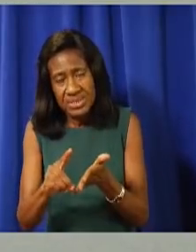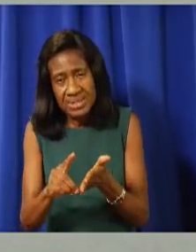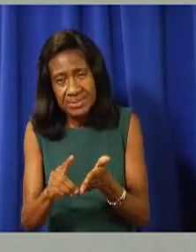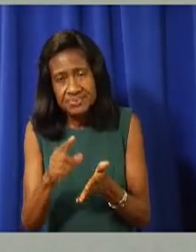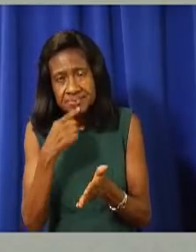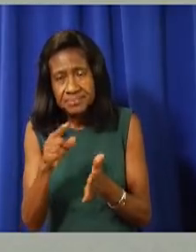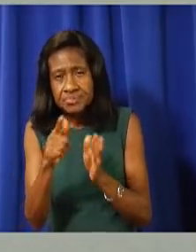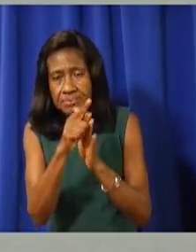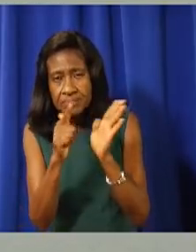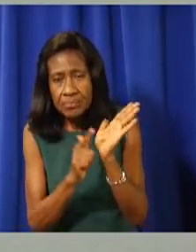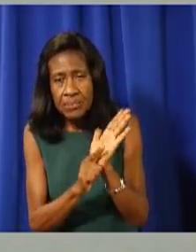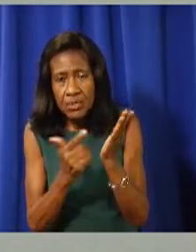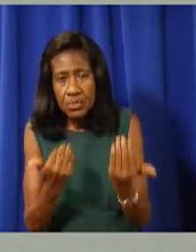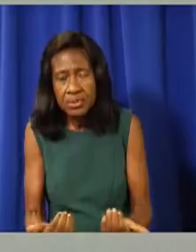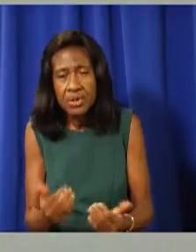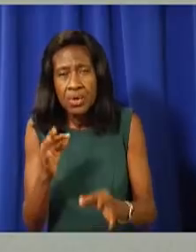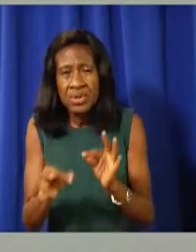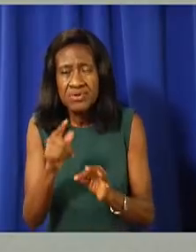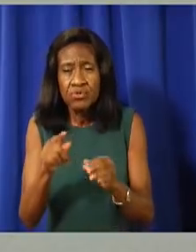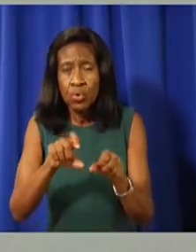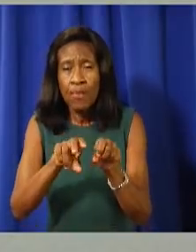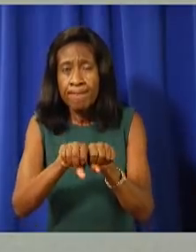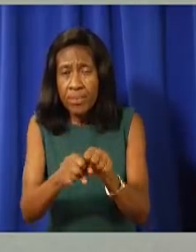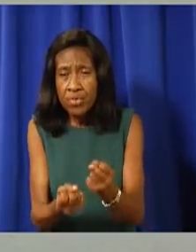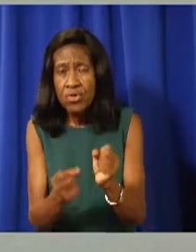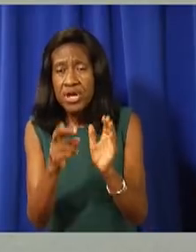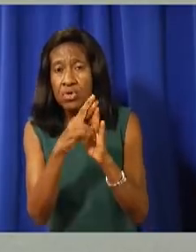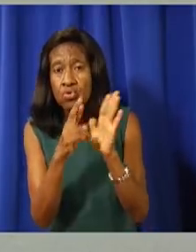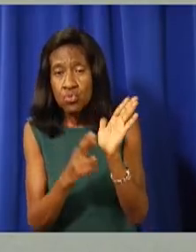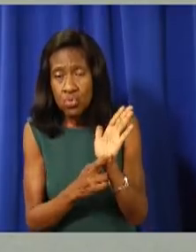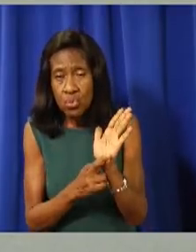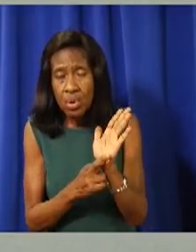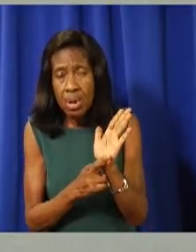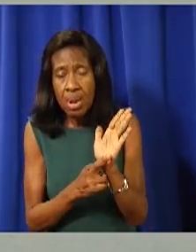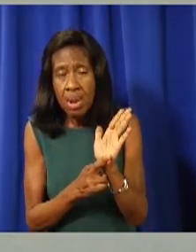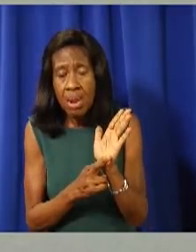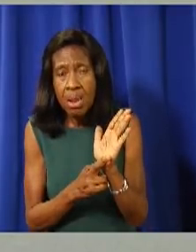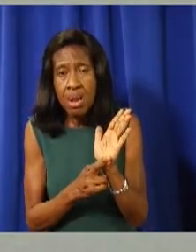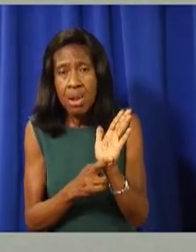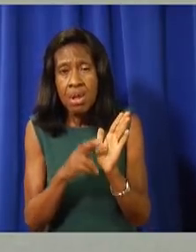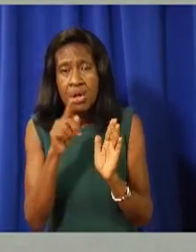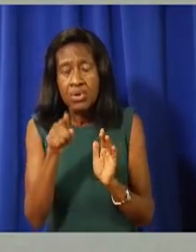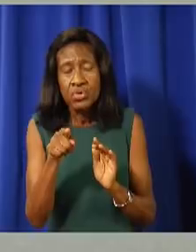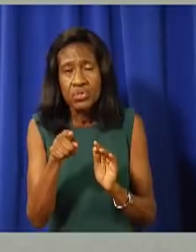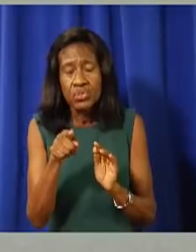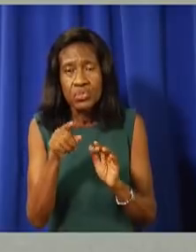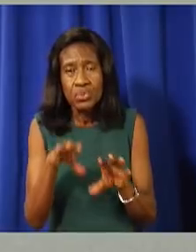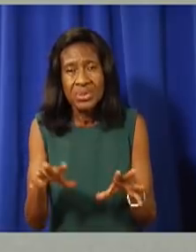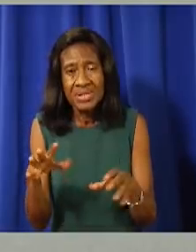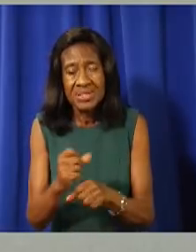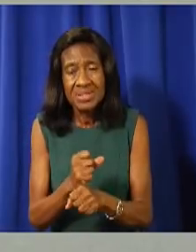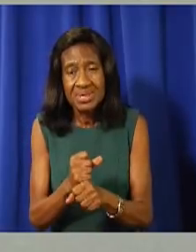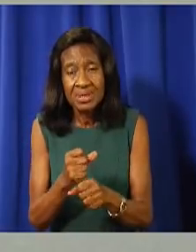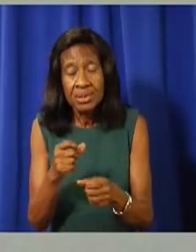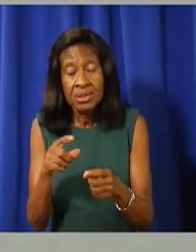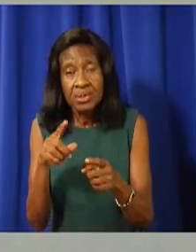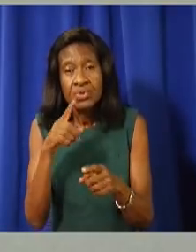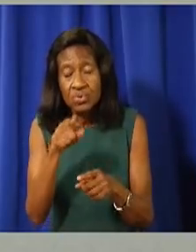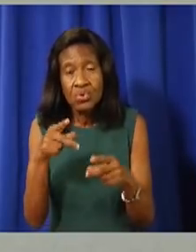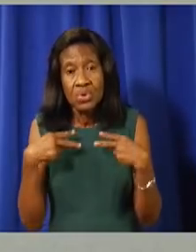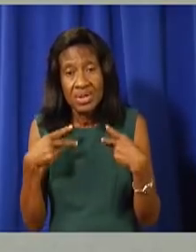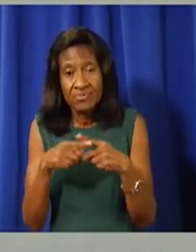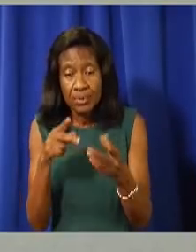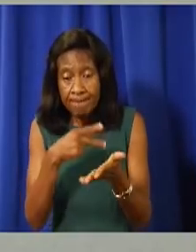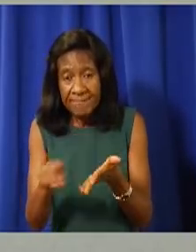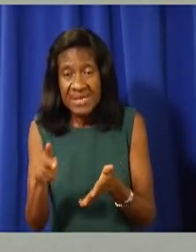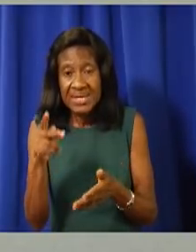law is if you breach these regulations, you could get a fine of up to $10,000 and two years in prison. So